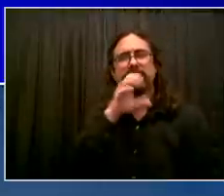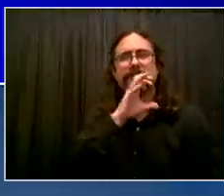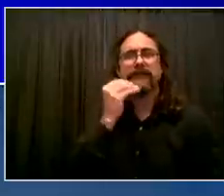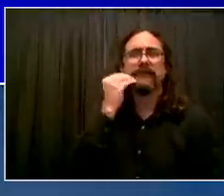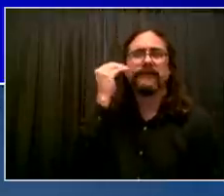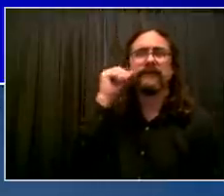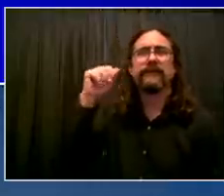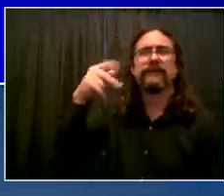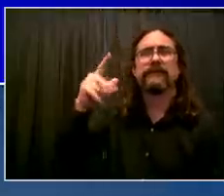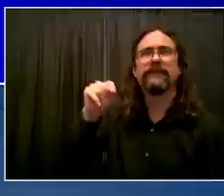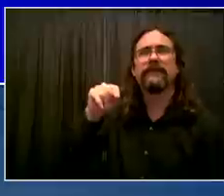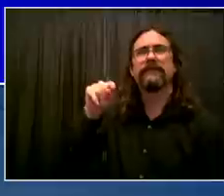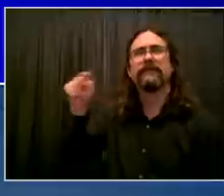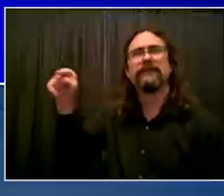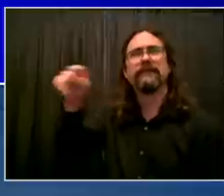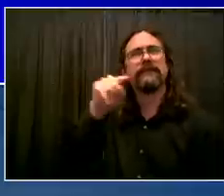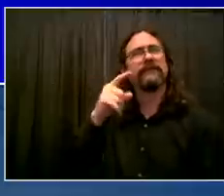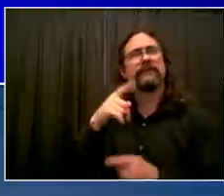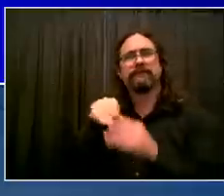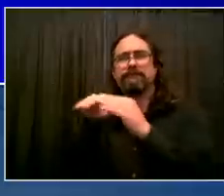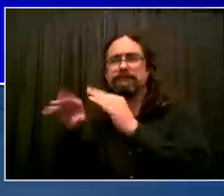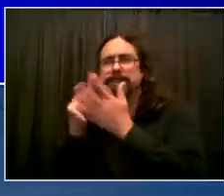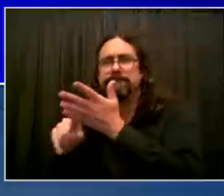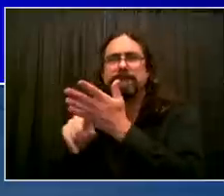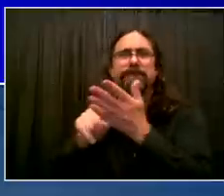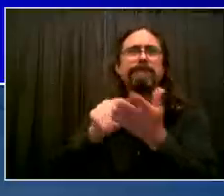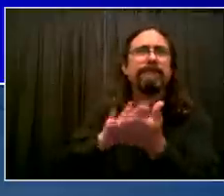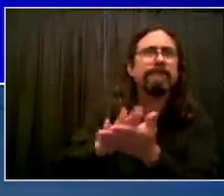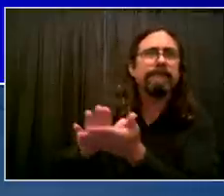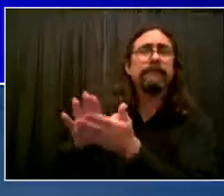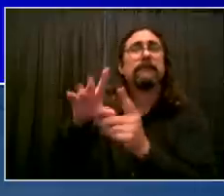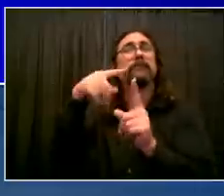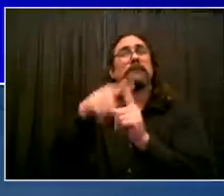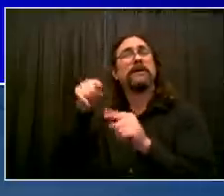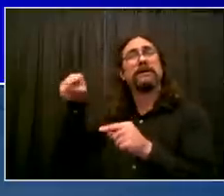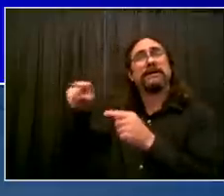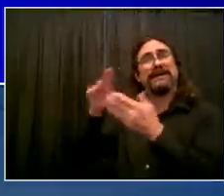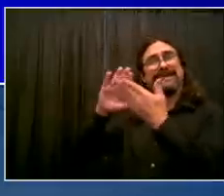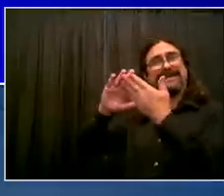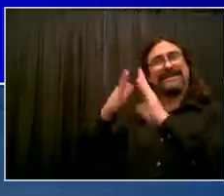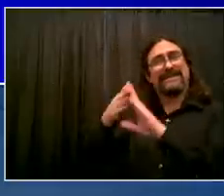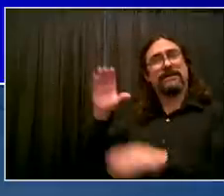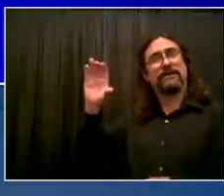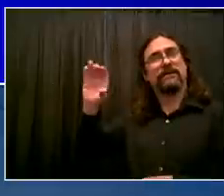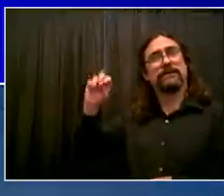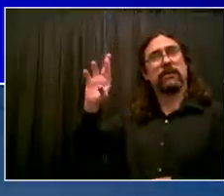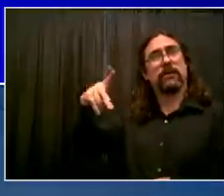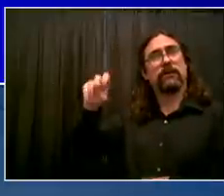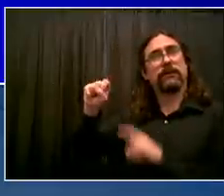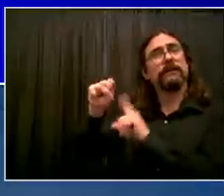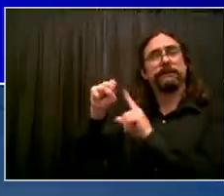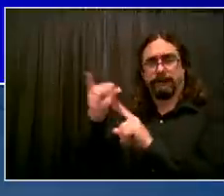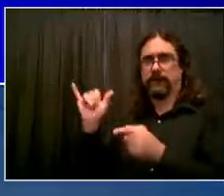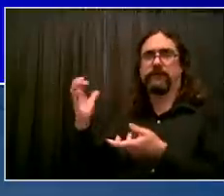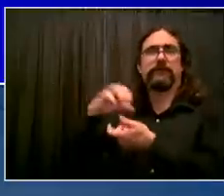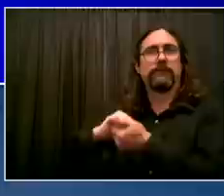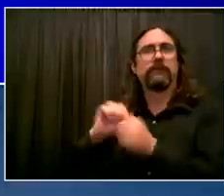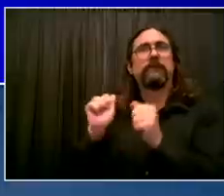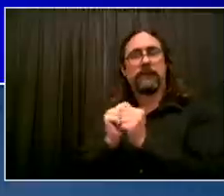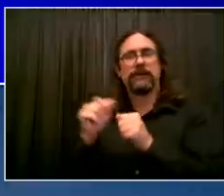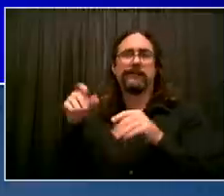more able to deal with this crisis because someone was there to help them. So thank you to the City Cleanup Corps. We know this